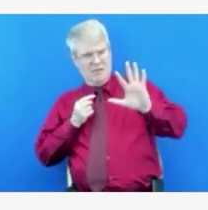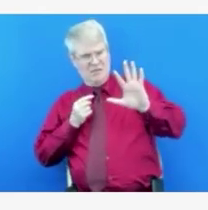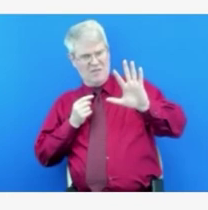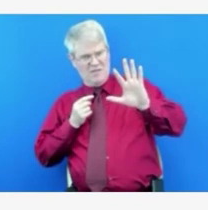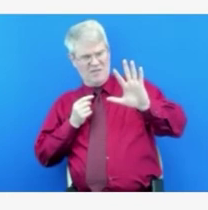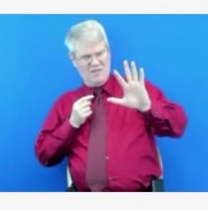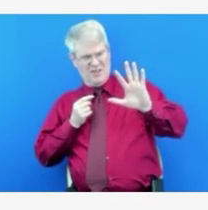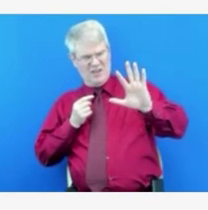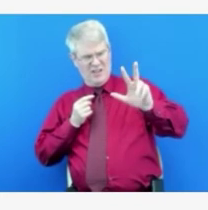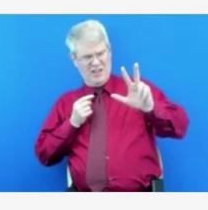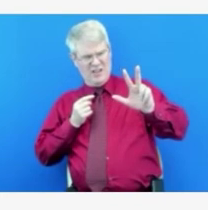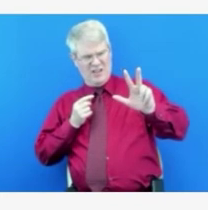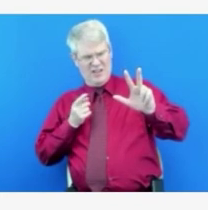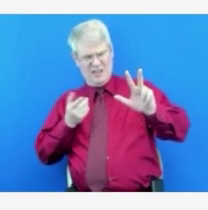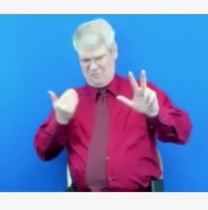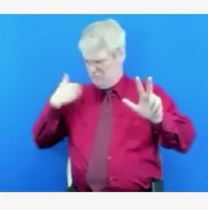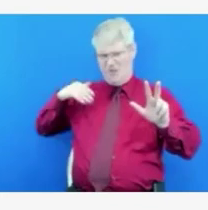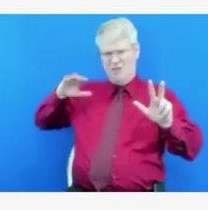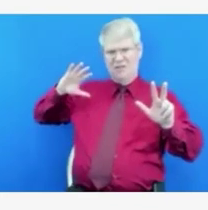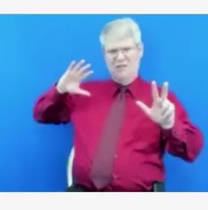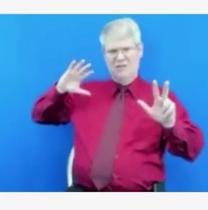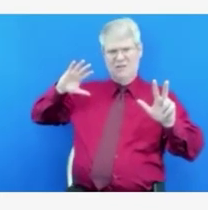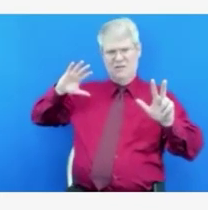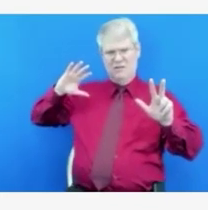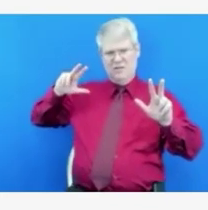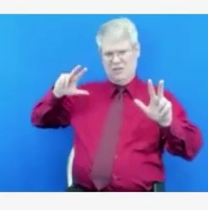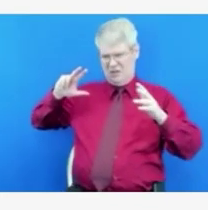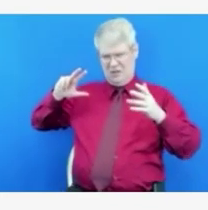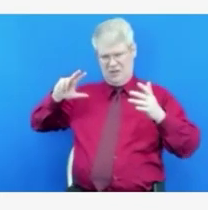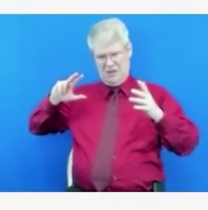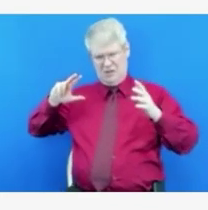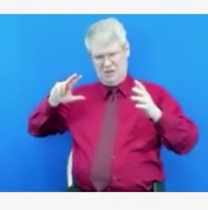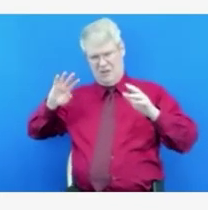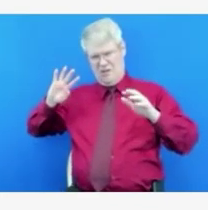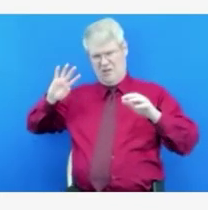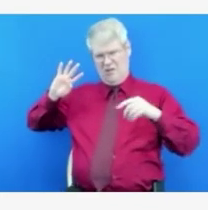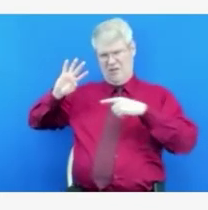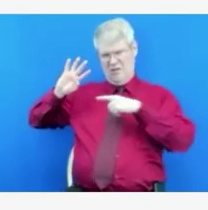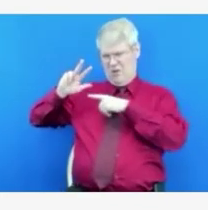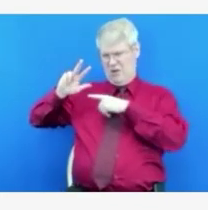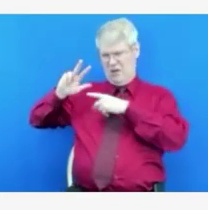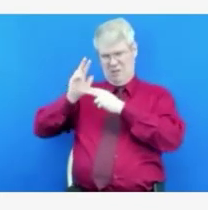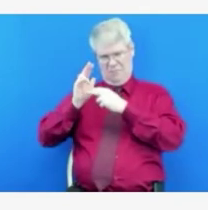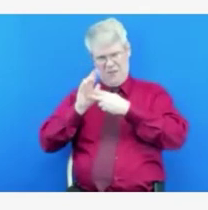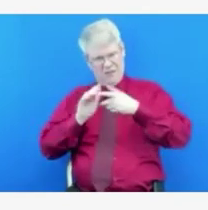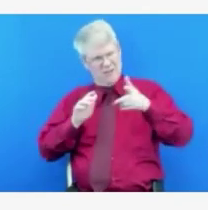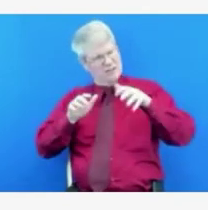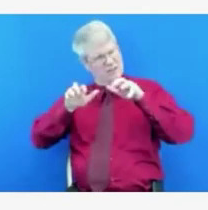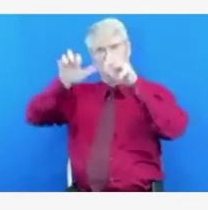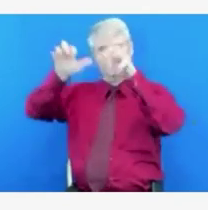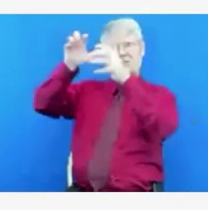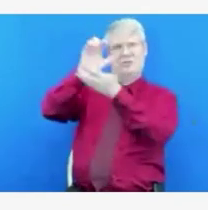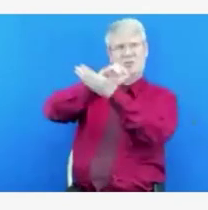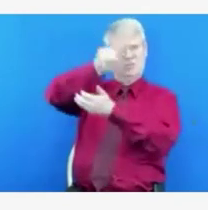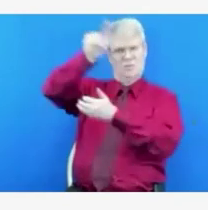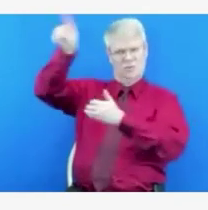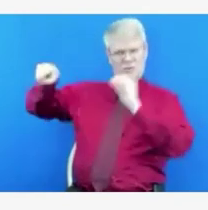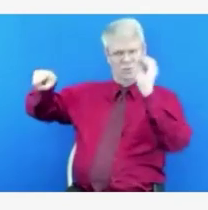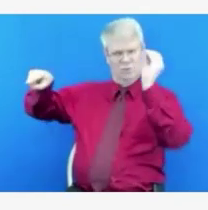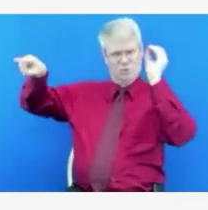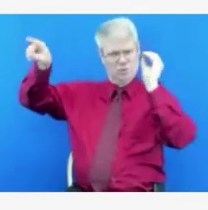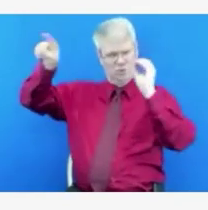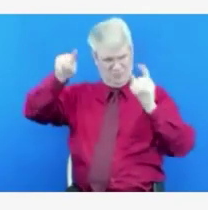Great comment. And I will have Dr. Turner kind of ram this out as well, but certainly, you know, we want to make,